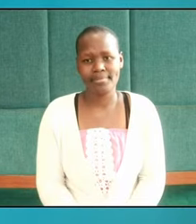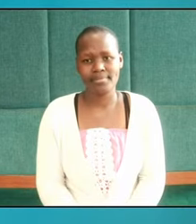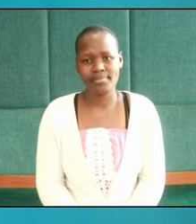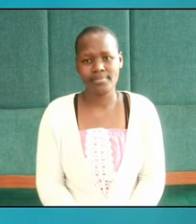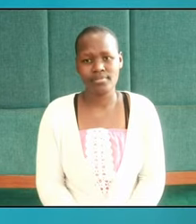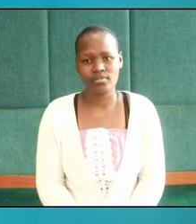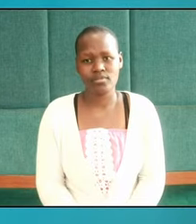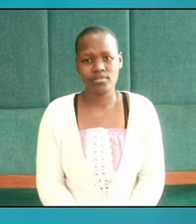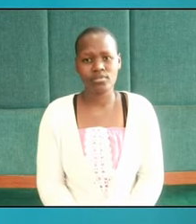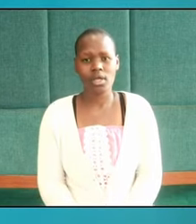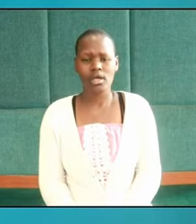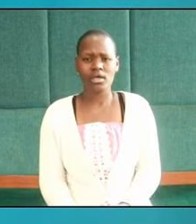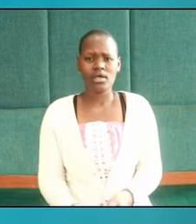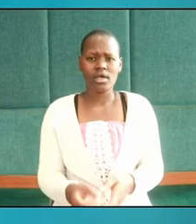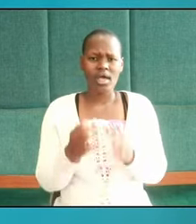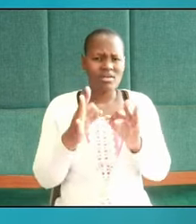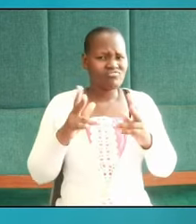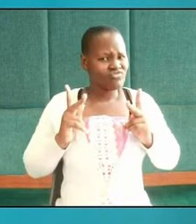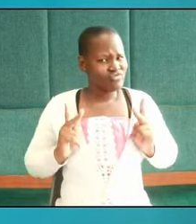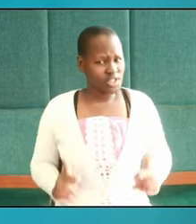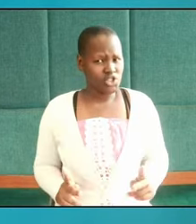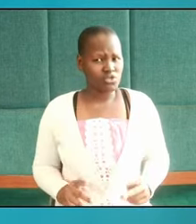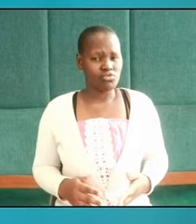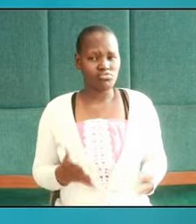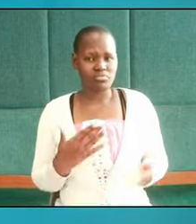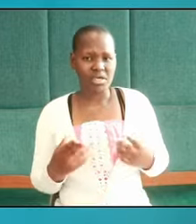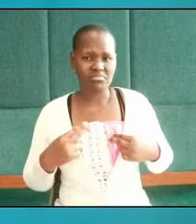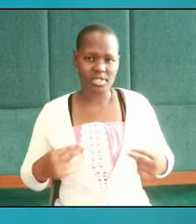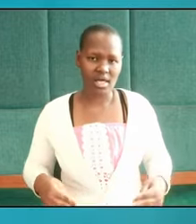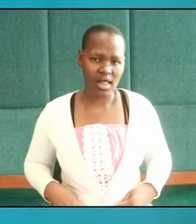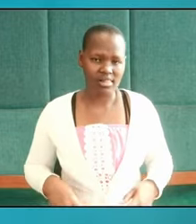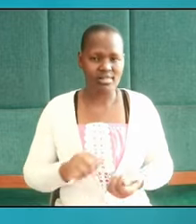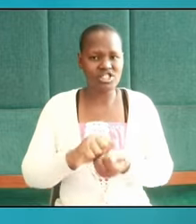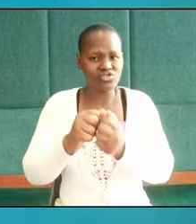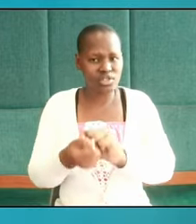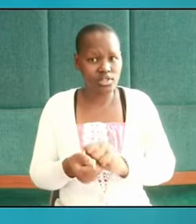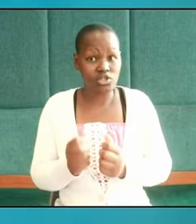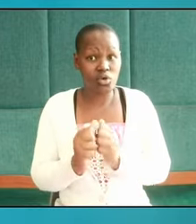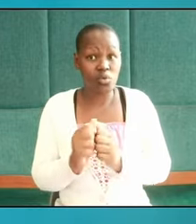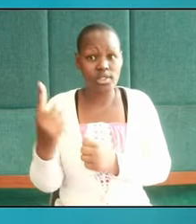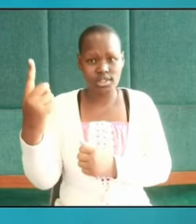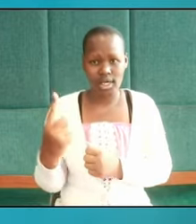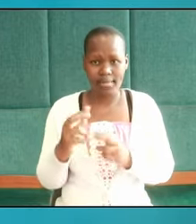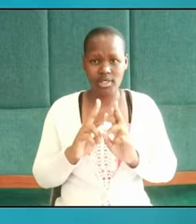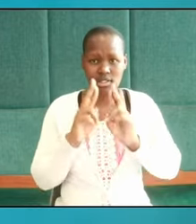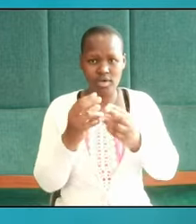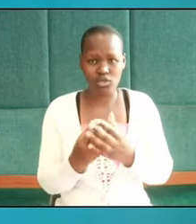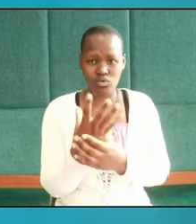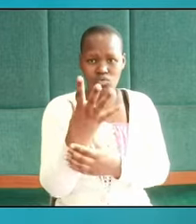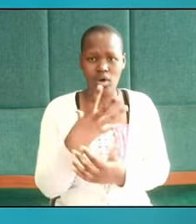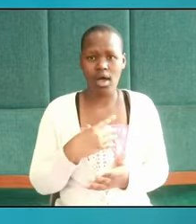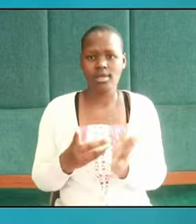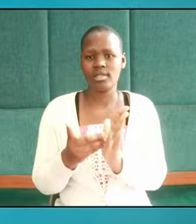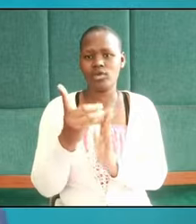it could be physical or biological changes which come as a result of growth and